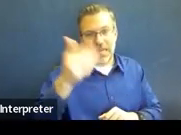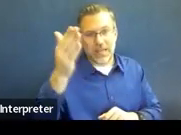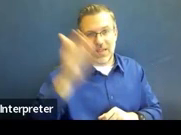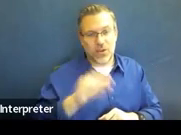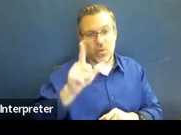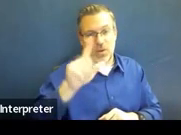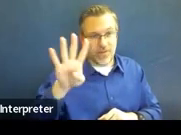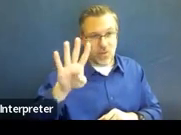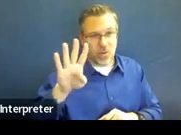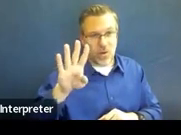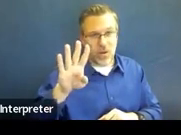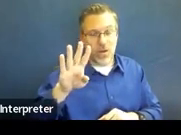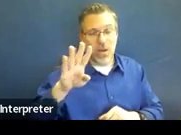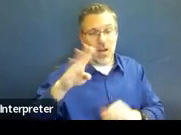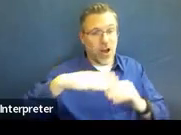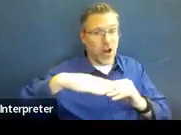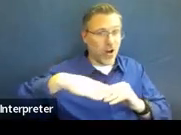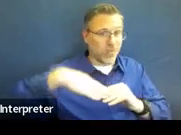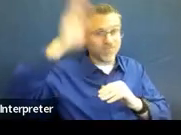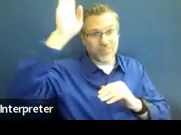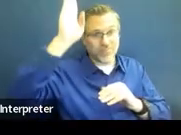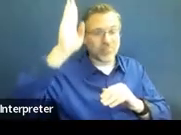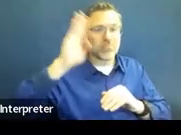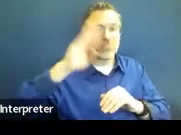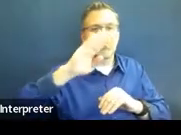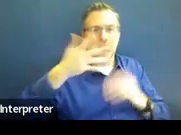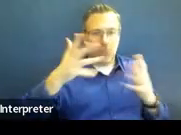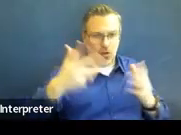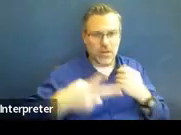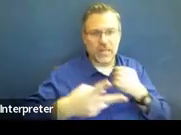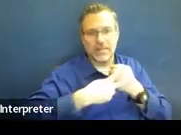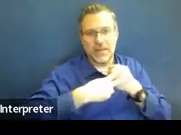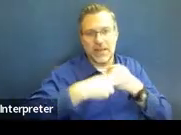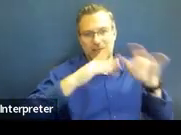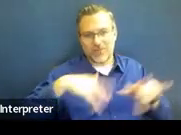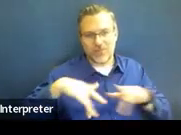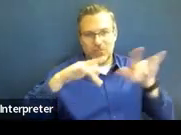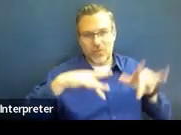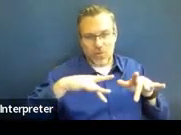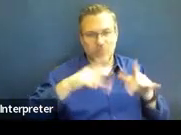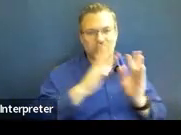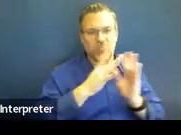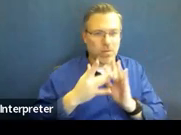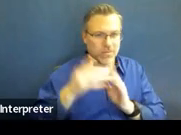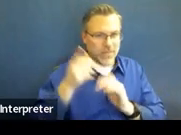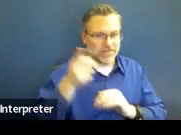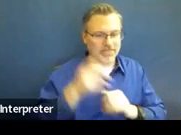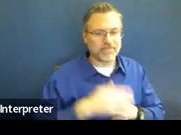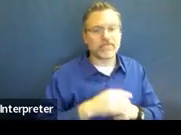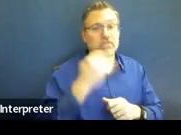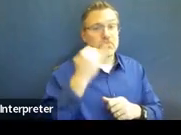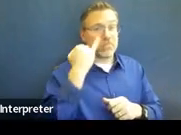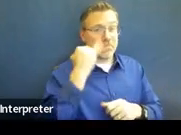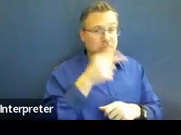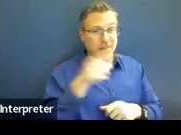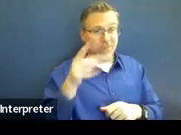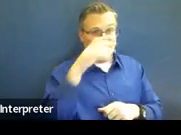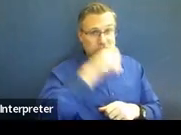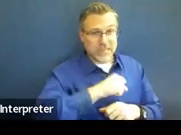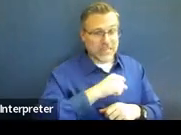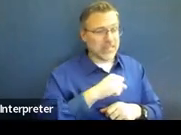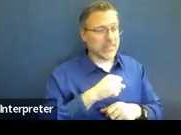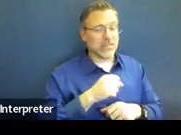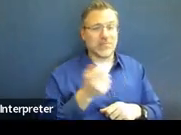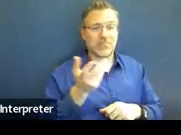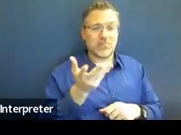all of these ones above can be found on that recording website if you missed it and would like a chance